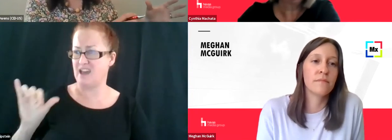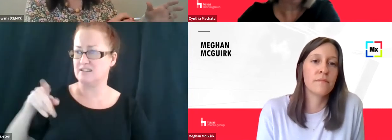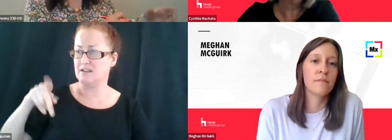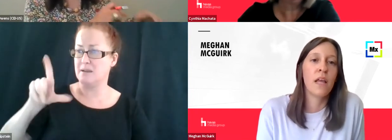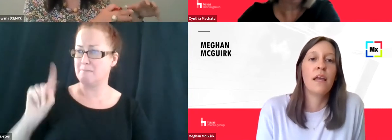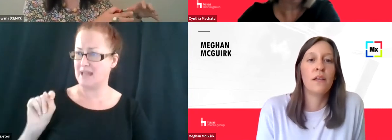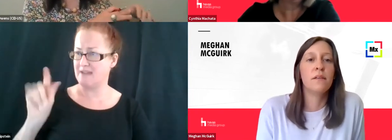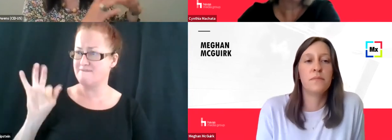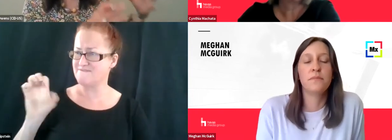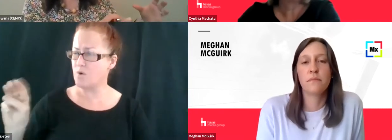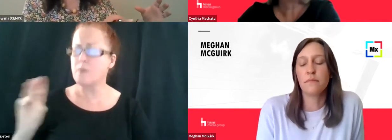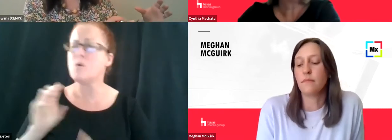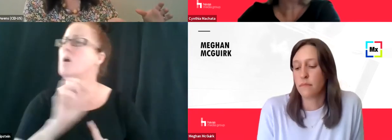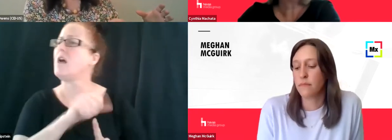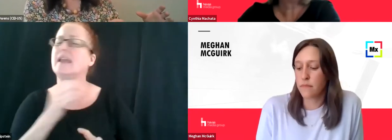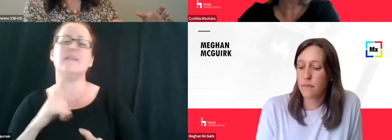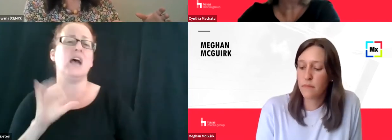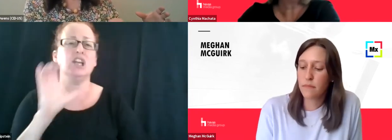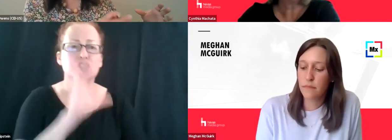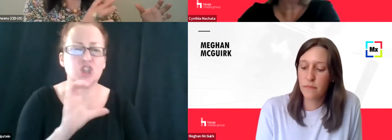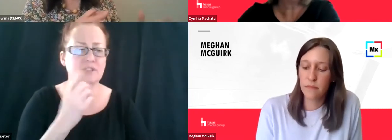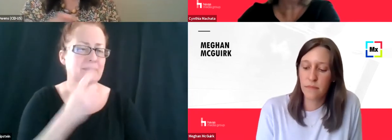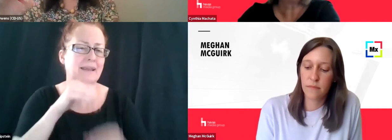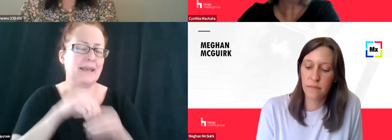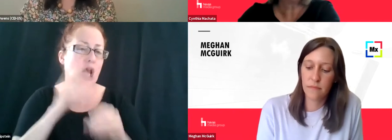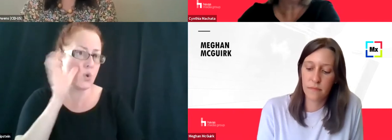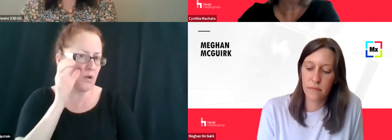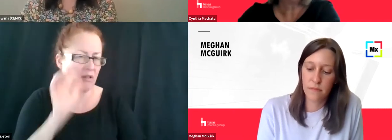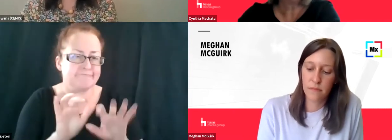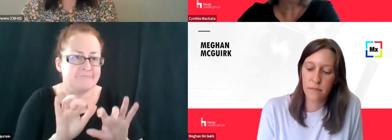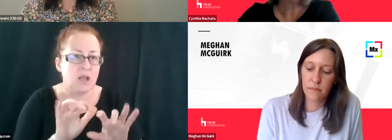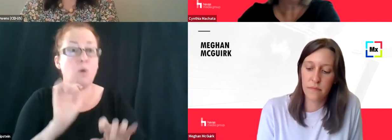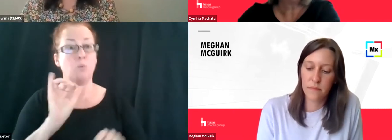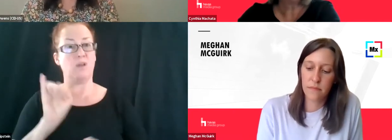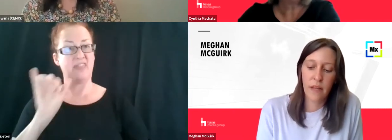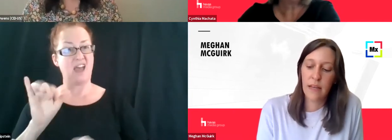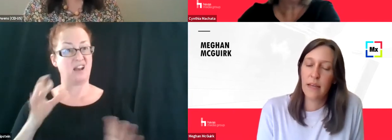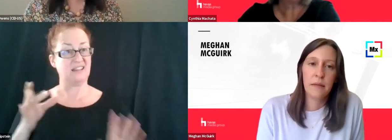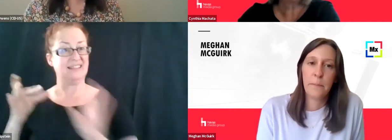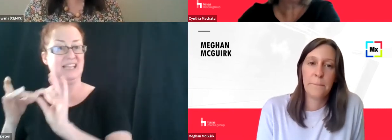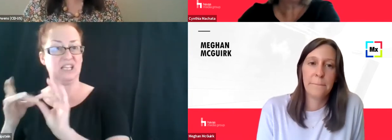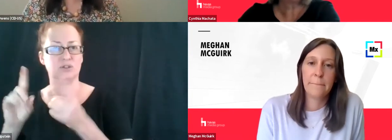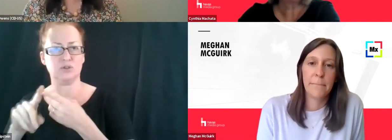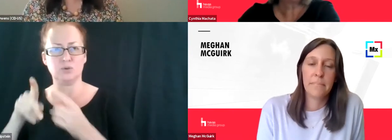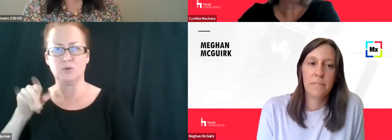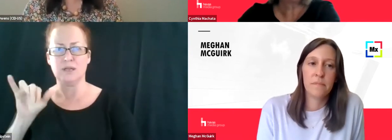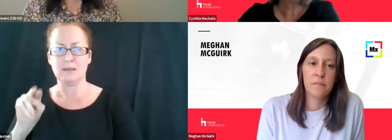platforms? So if we were to search for something on Google and eventually linked to Pinterest, Pinterest knows